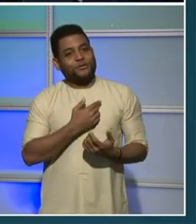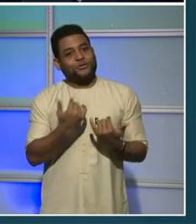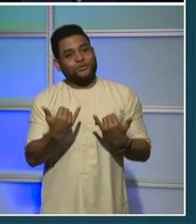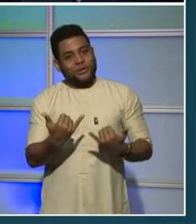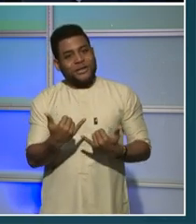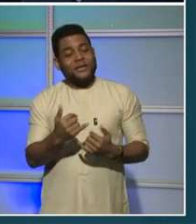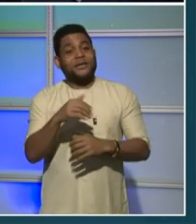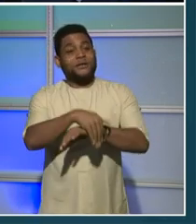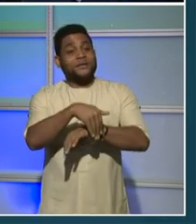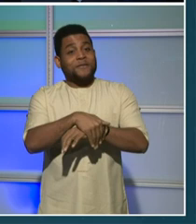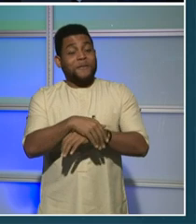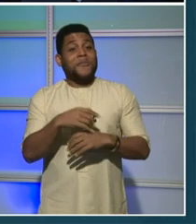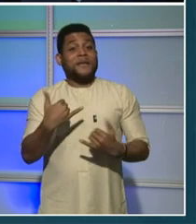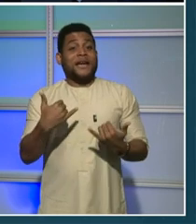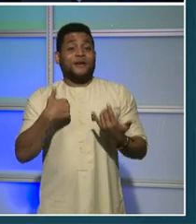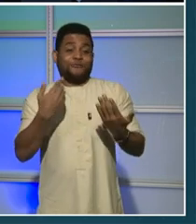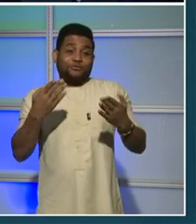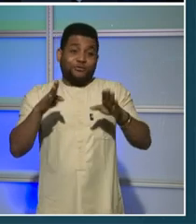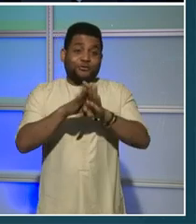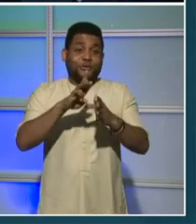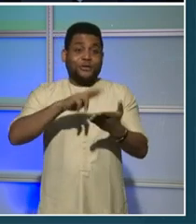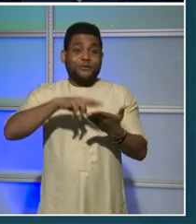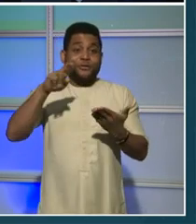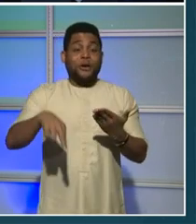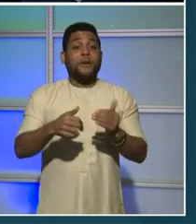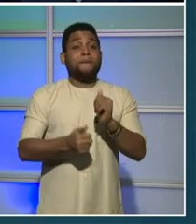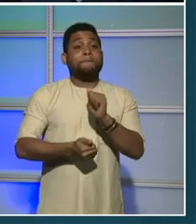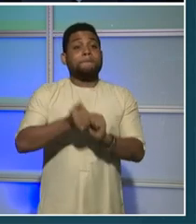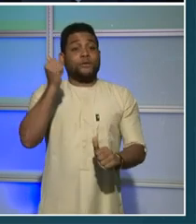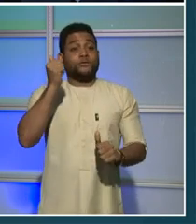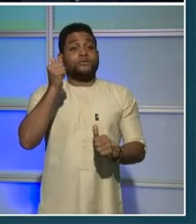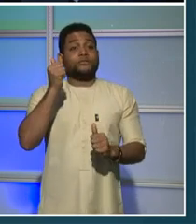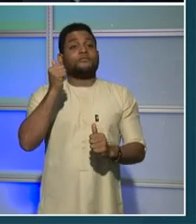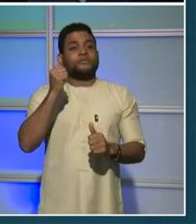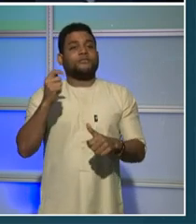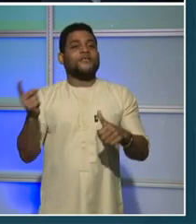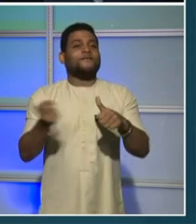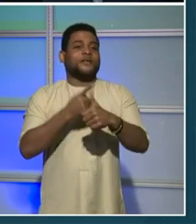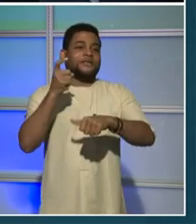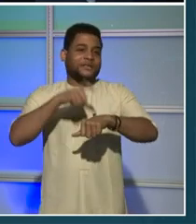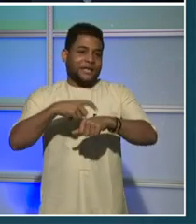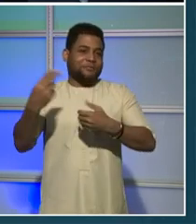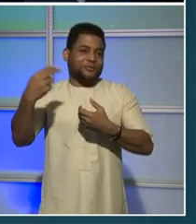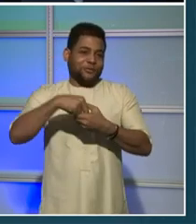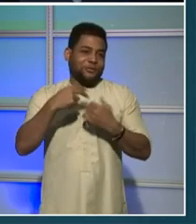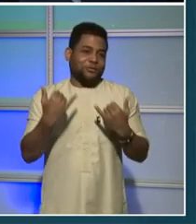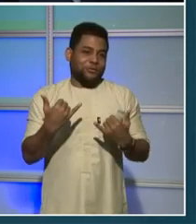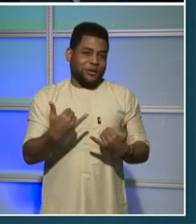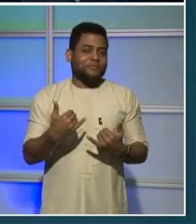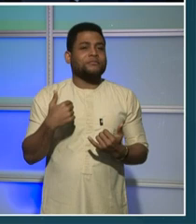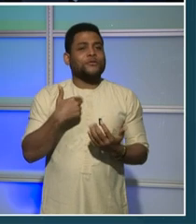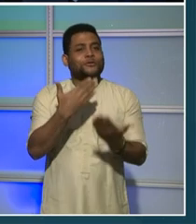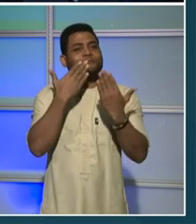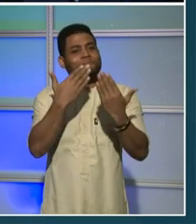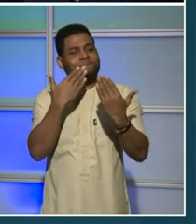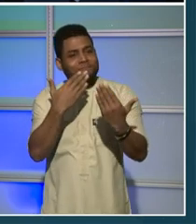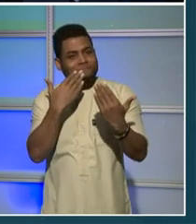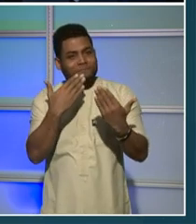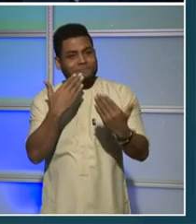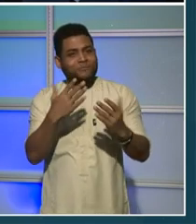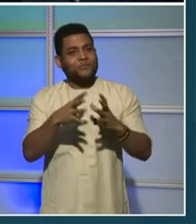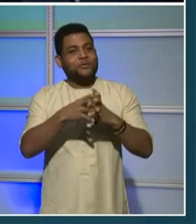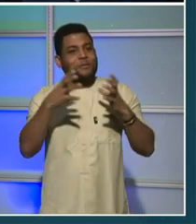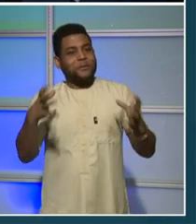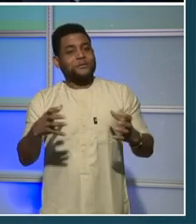out now because it looks like we have over a majority of our participants, this is your first time. So we want to say thank you so much for participating. For those of you that have